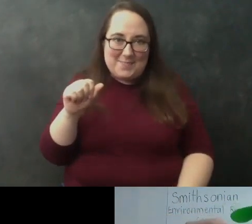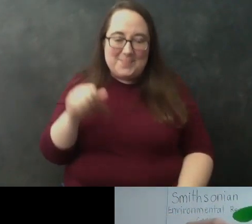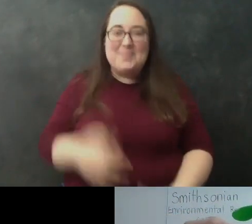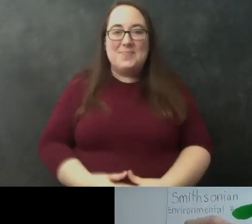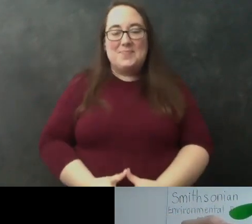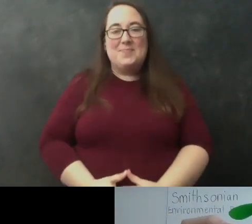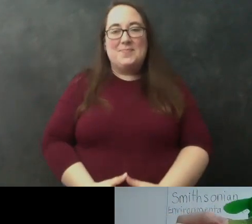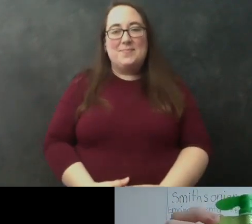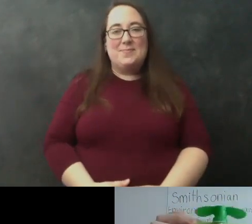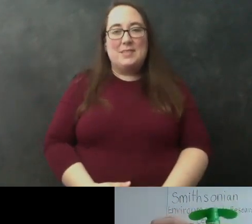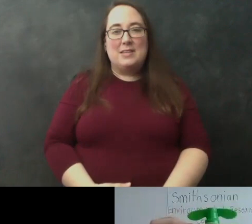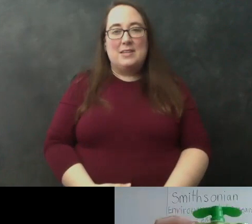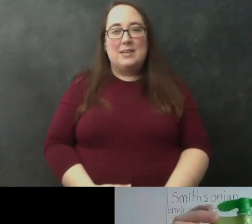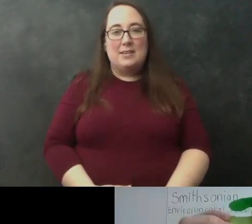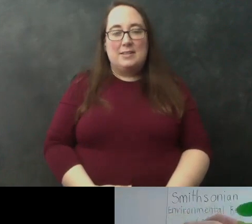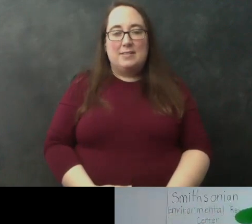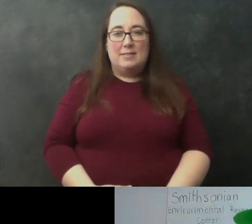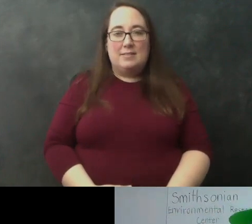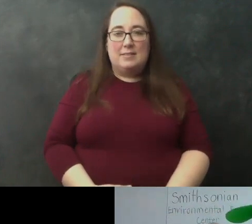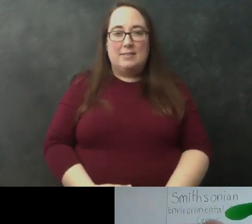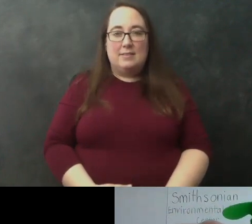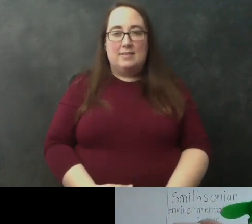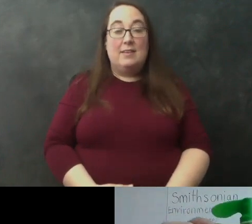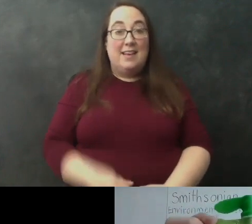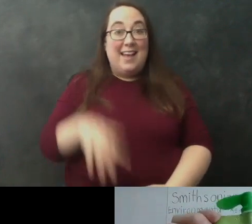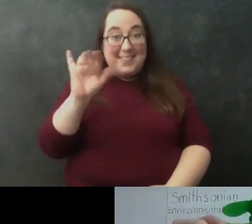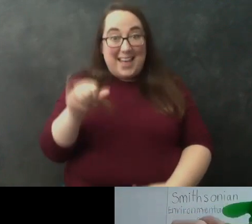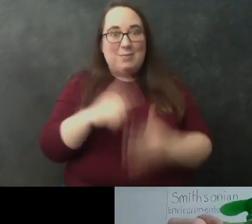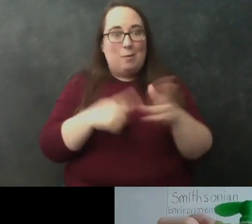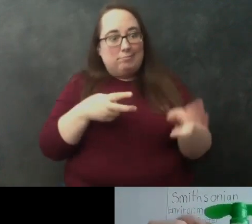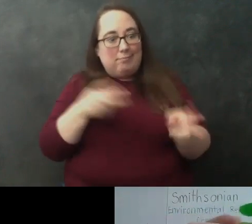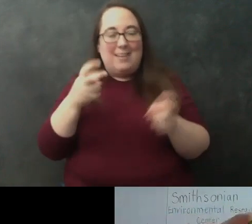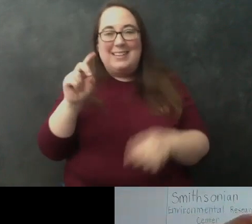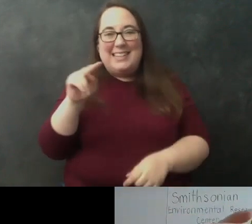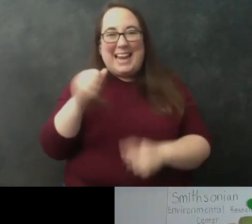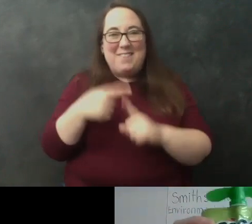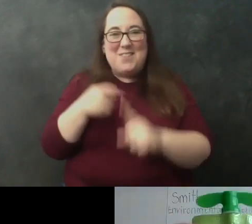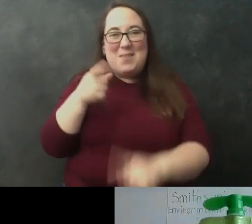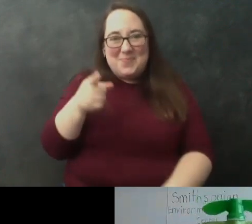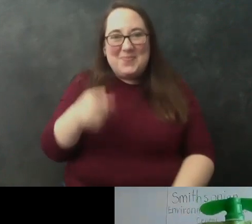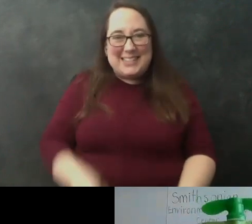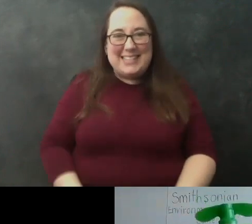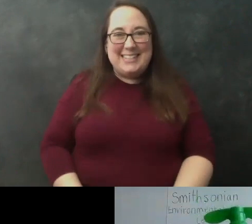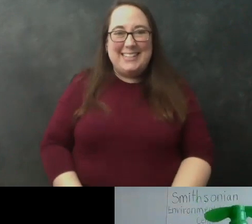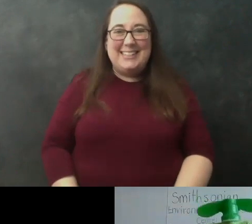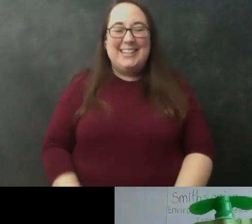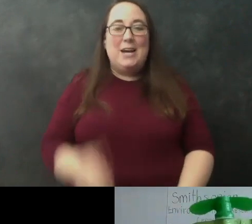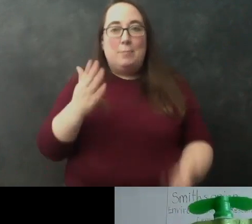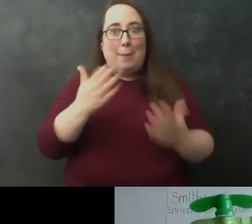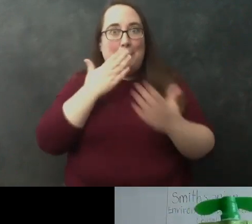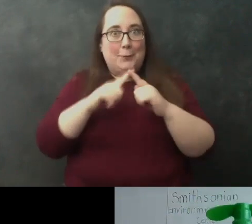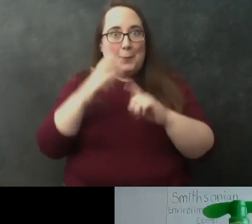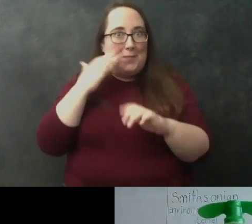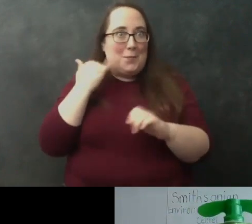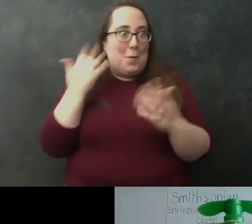excellent because surprise this is what we're going to be extracting dna from so it's probably good to find out if it has dna